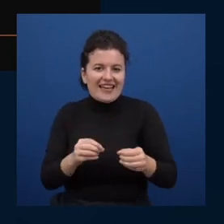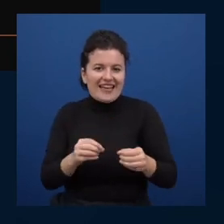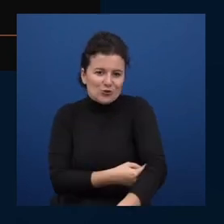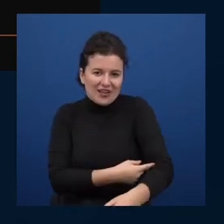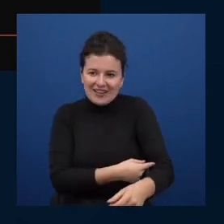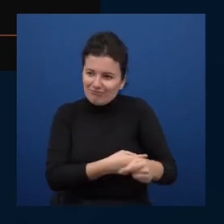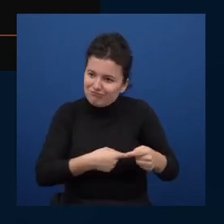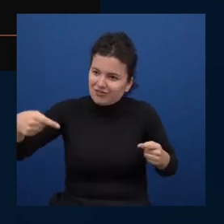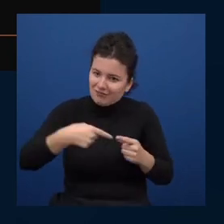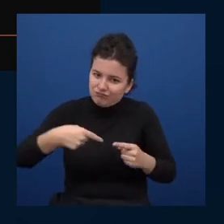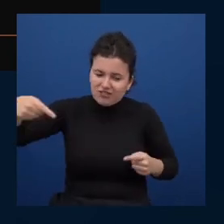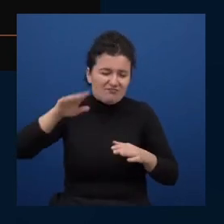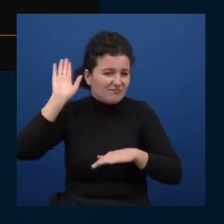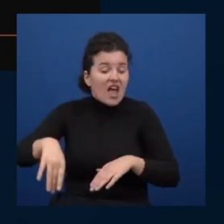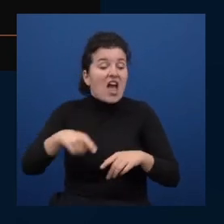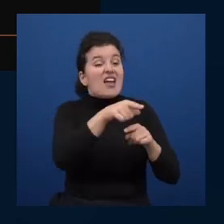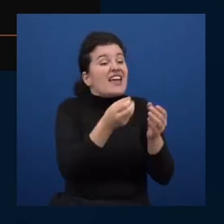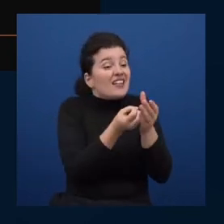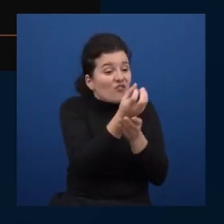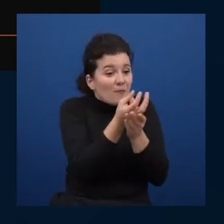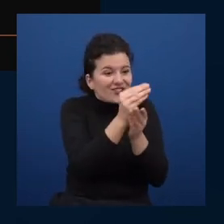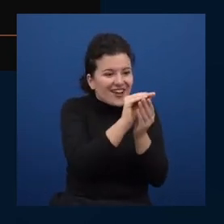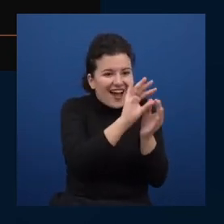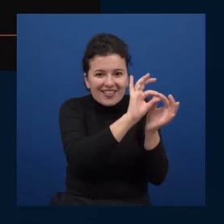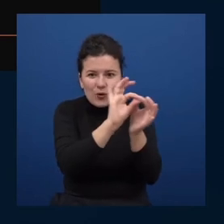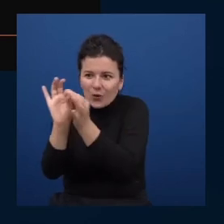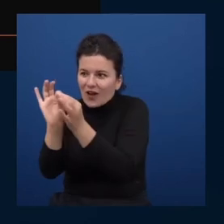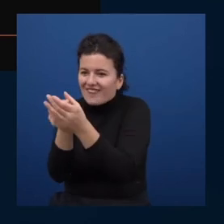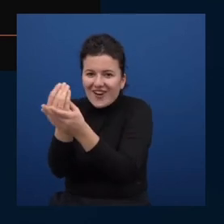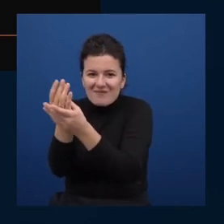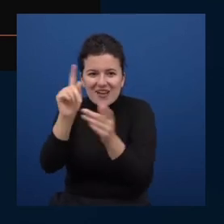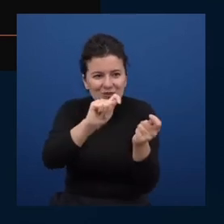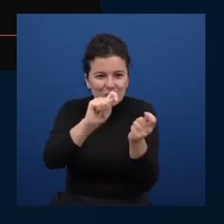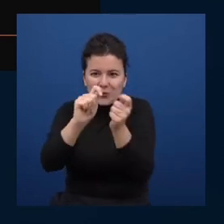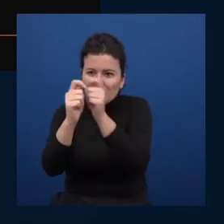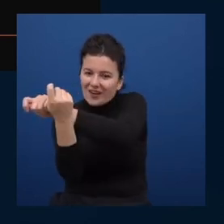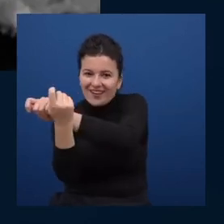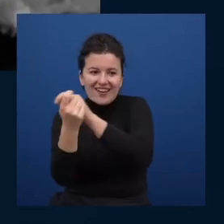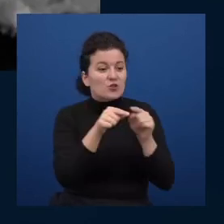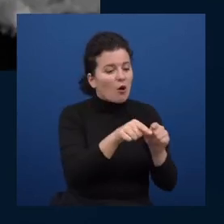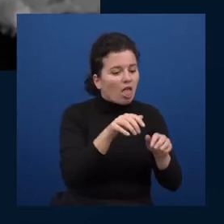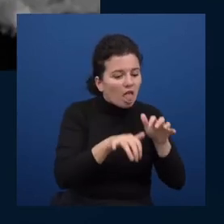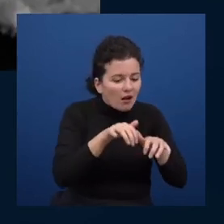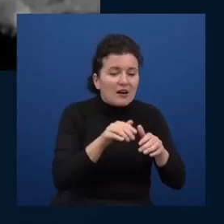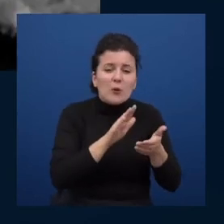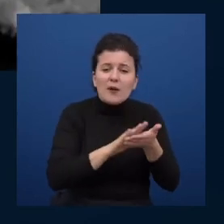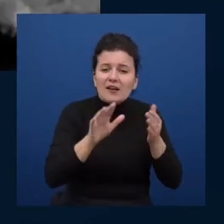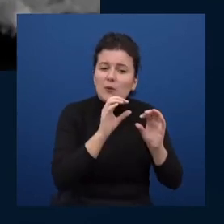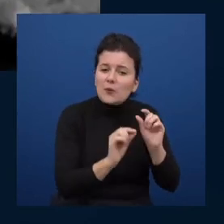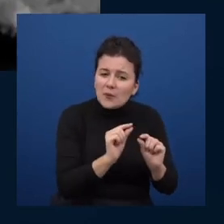things into other things and make something that is greater than the sum of its parts